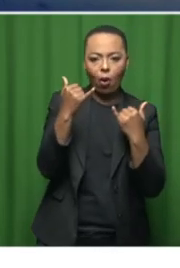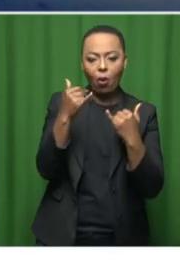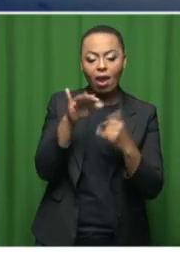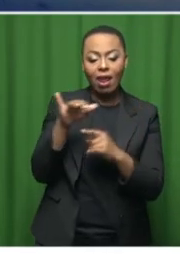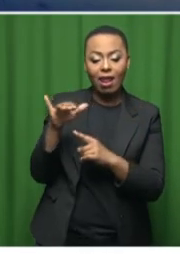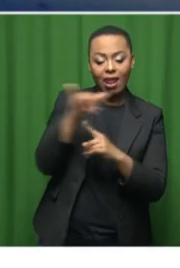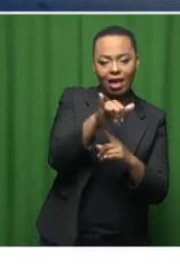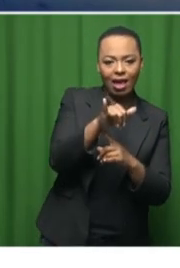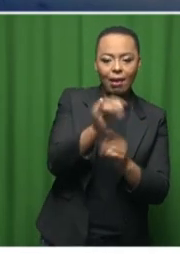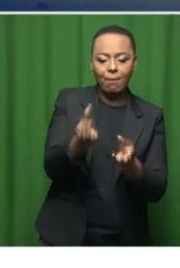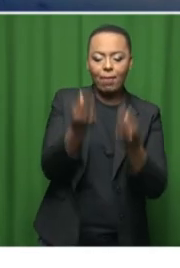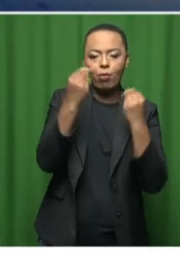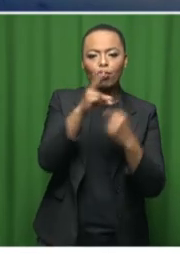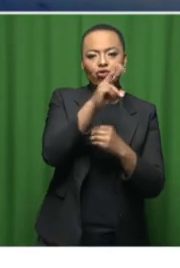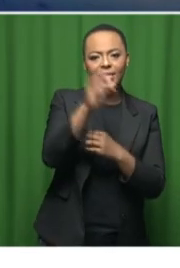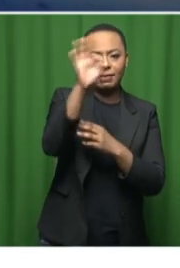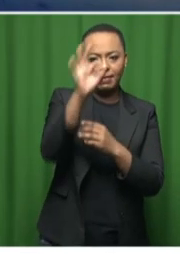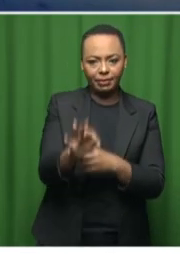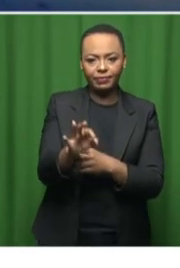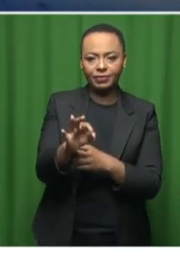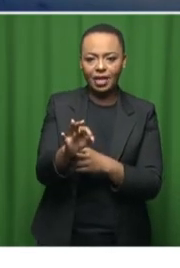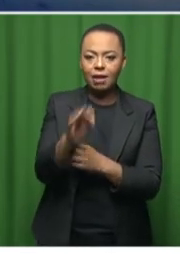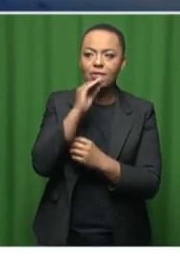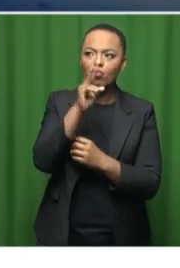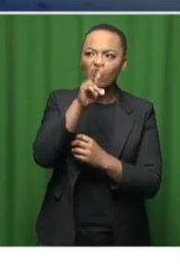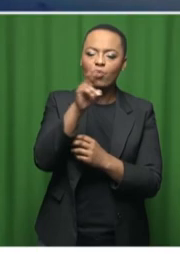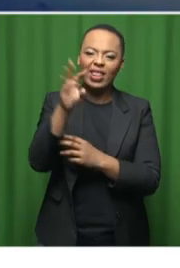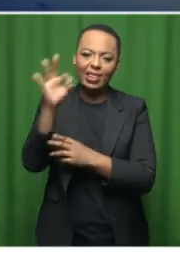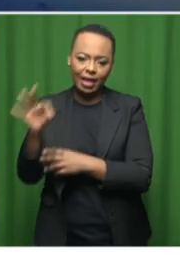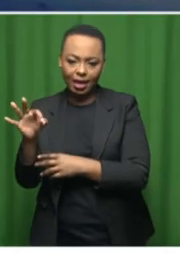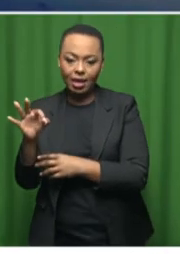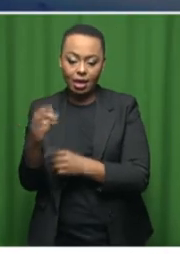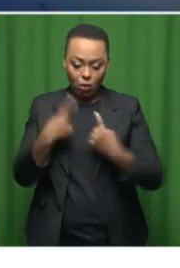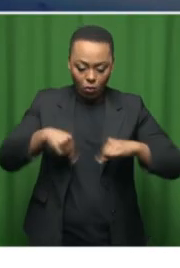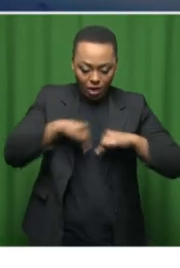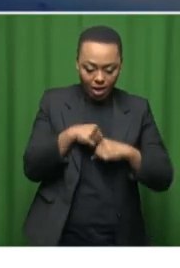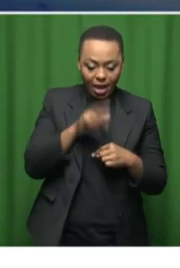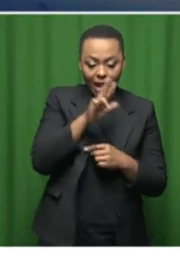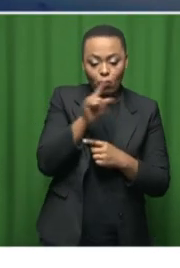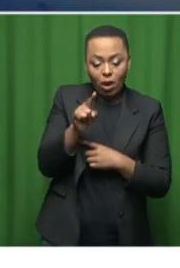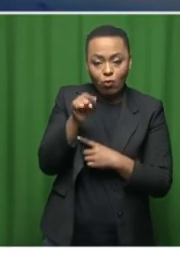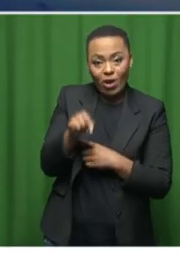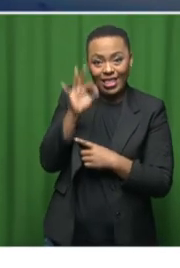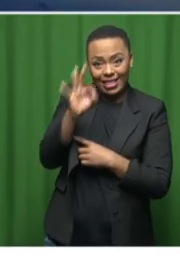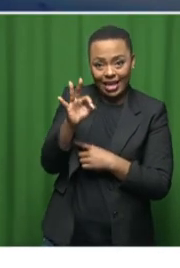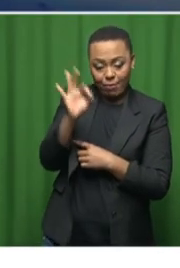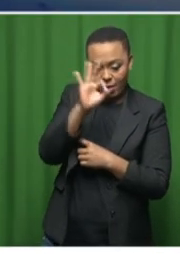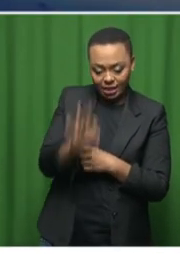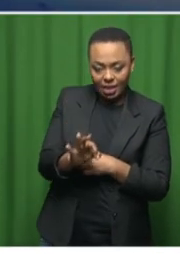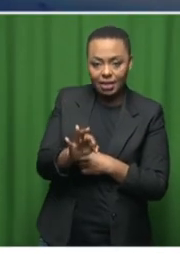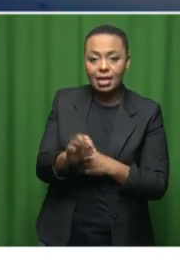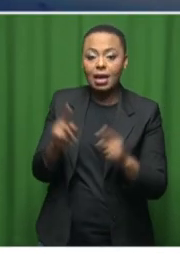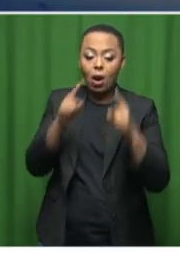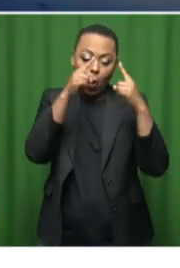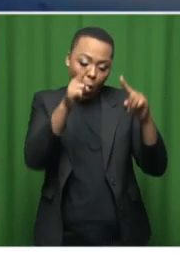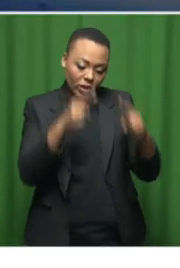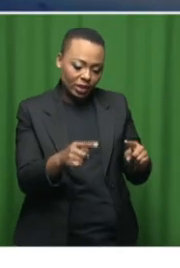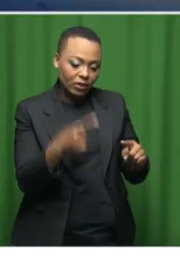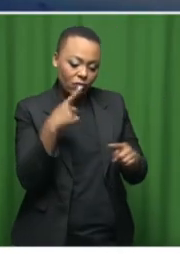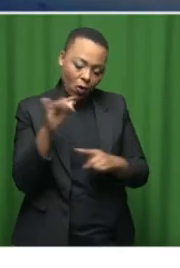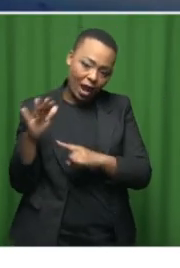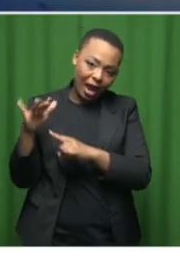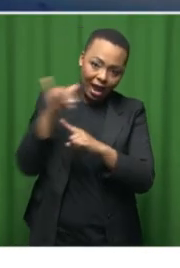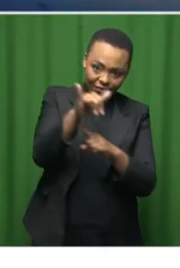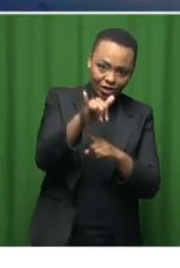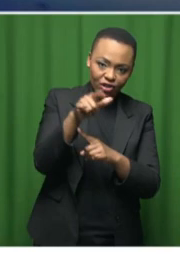by 2023, which is next year. We received 81.3 in 2011. We will be audited for aviation